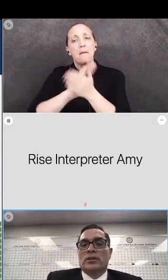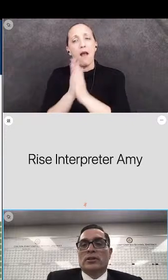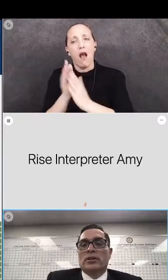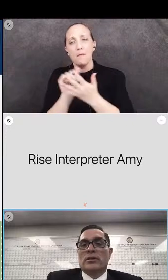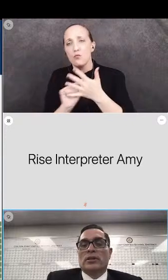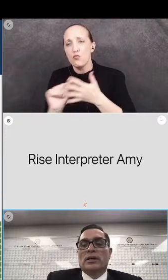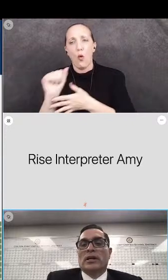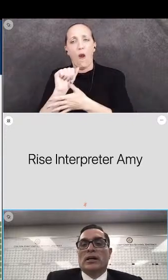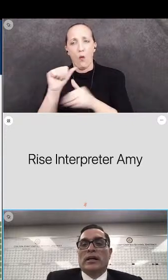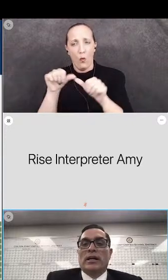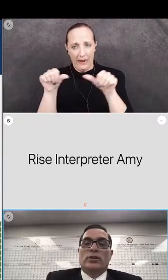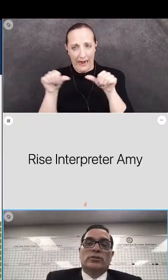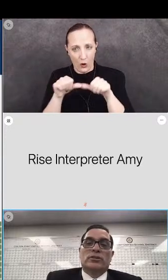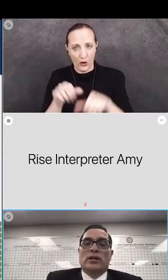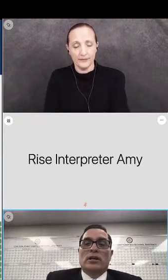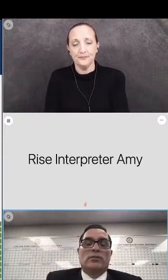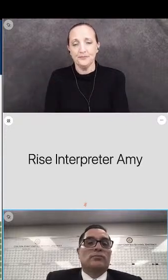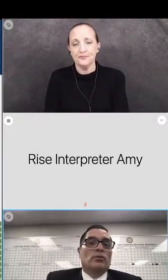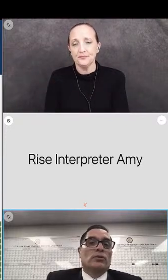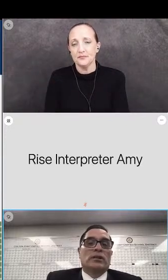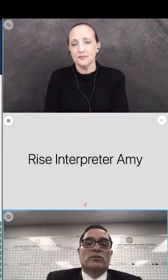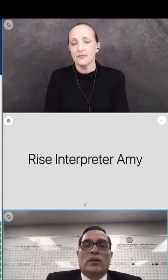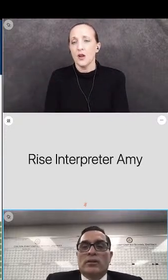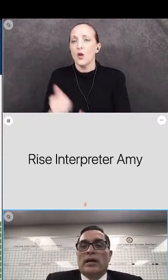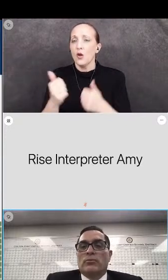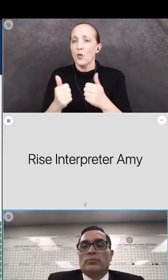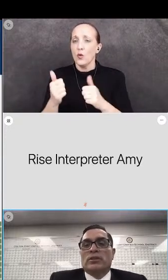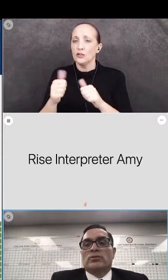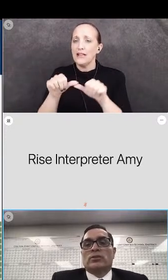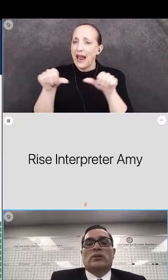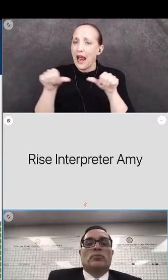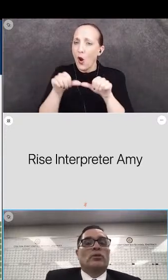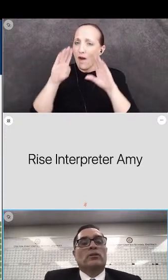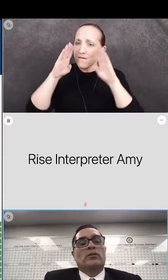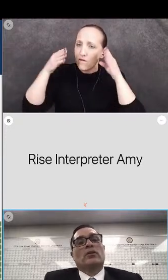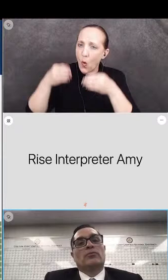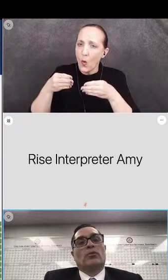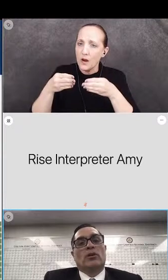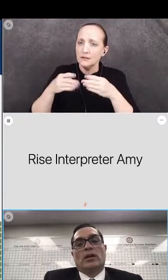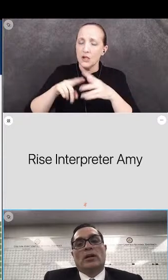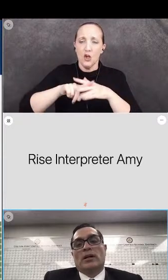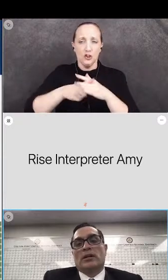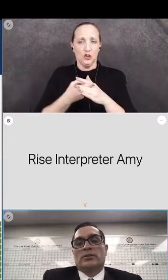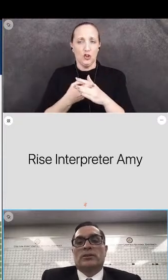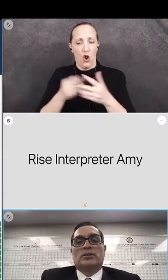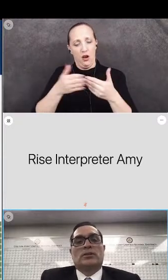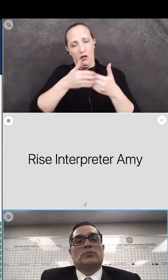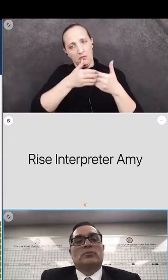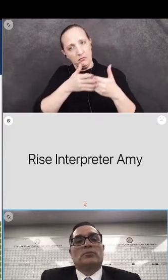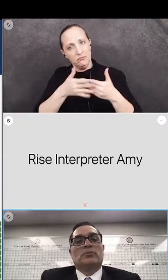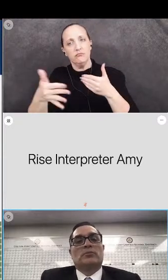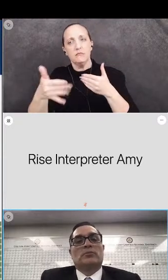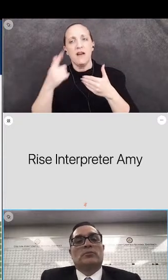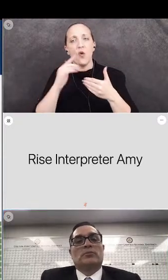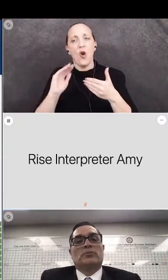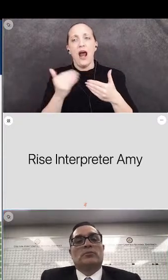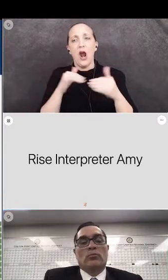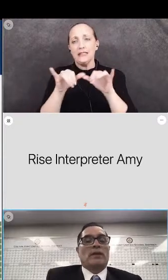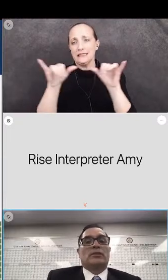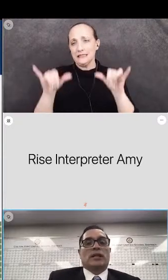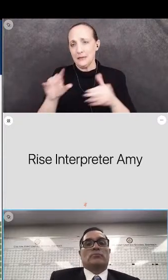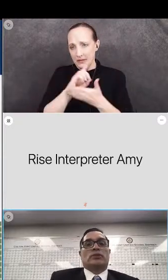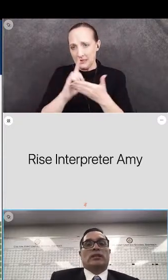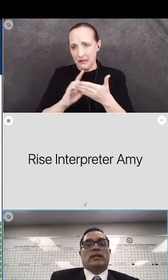areas, areas of focus that will be the starting point for our system design work.